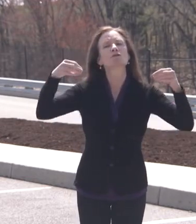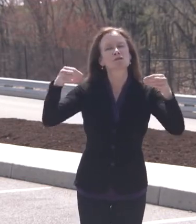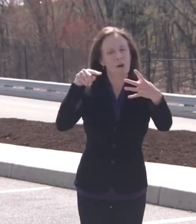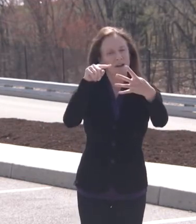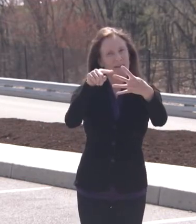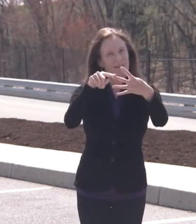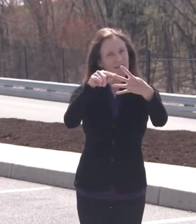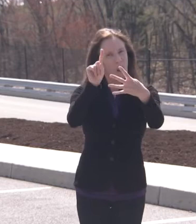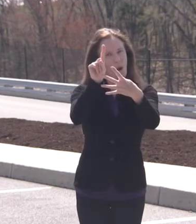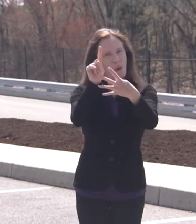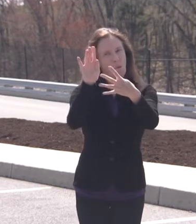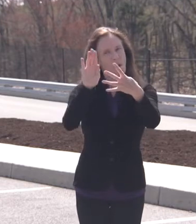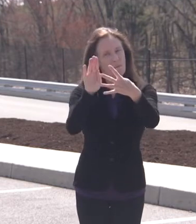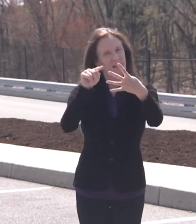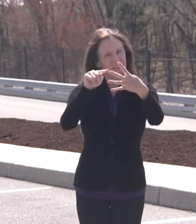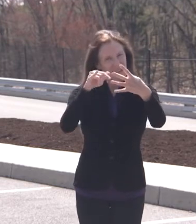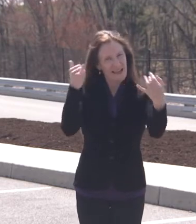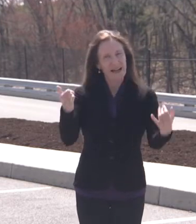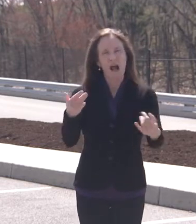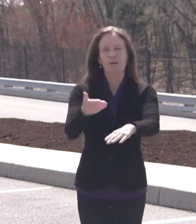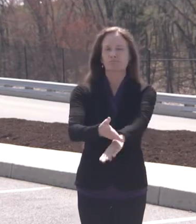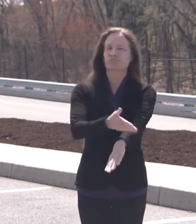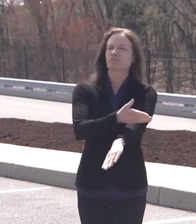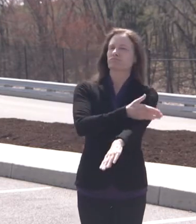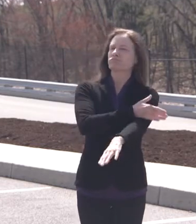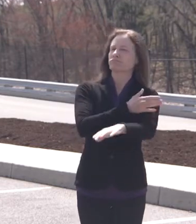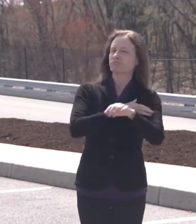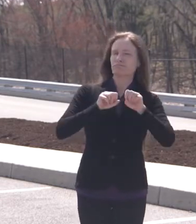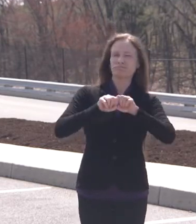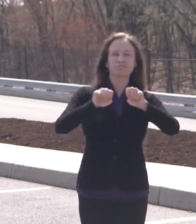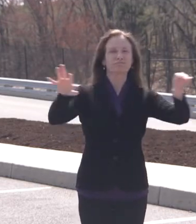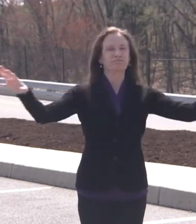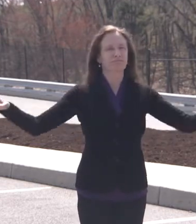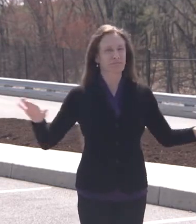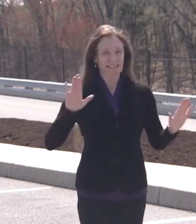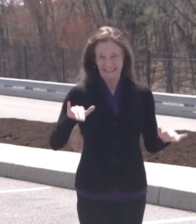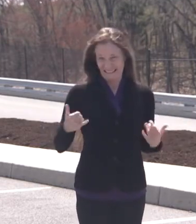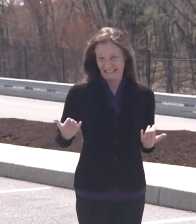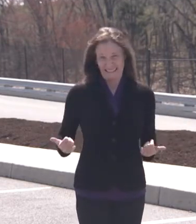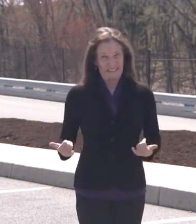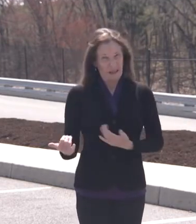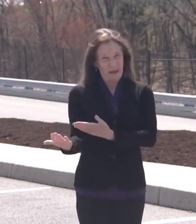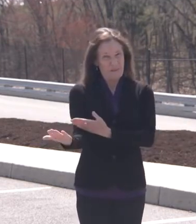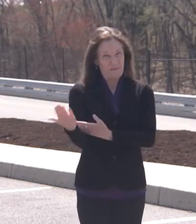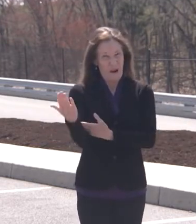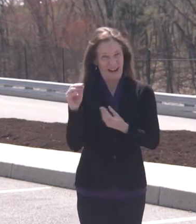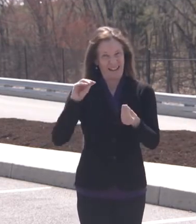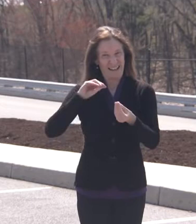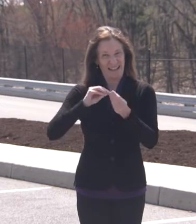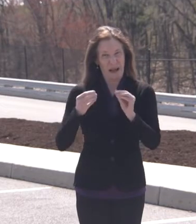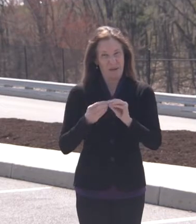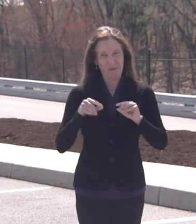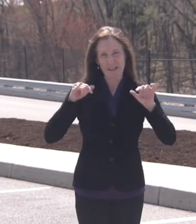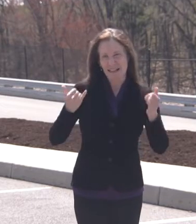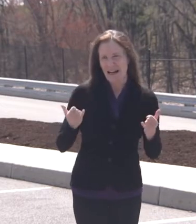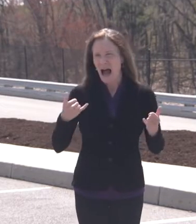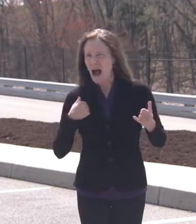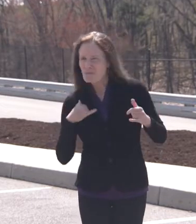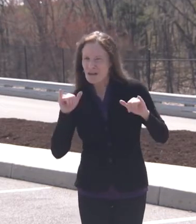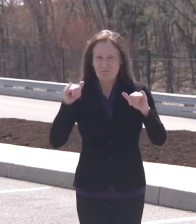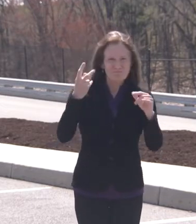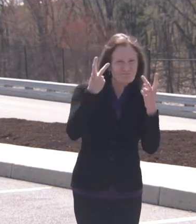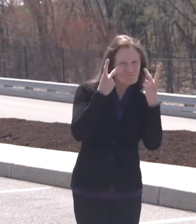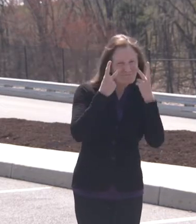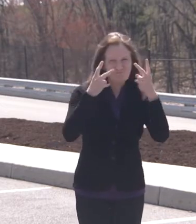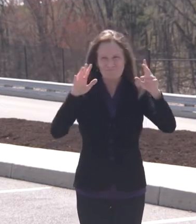progress. As of this morning, we had become, I think we're first in the top 10 most